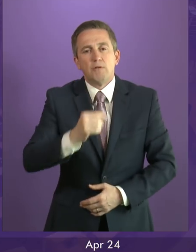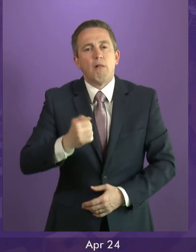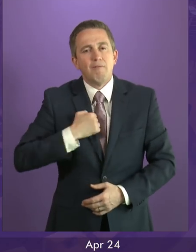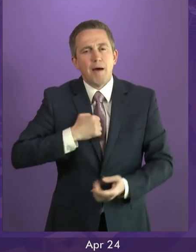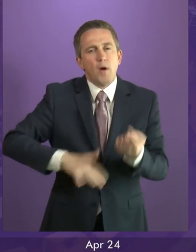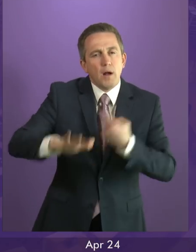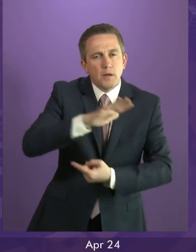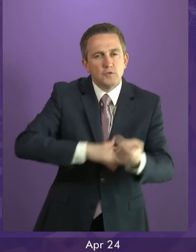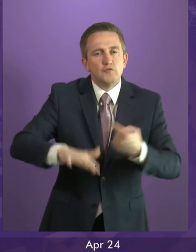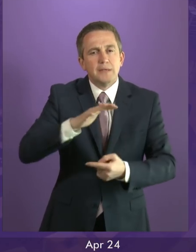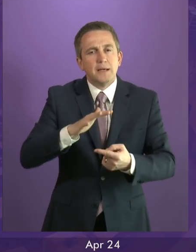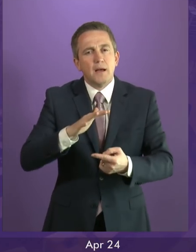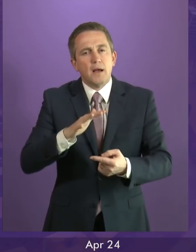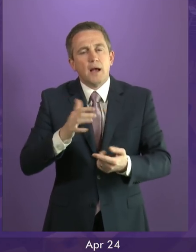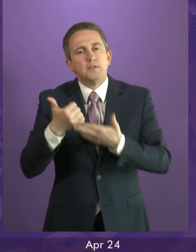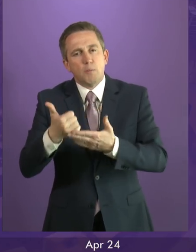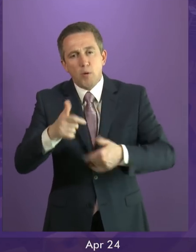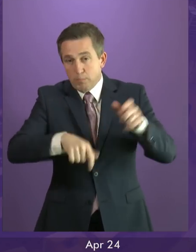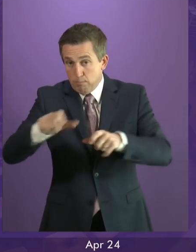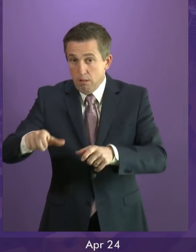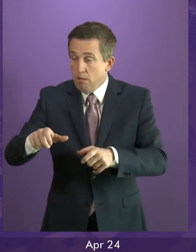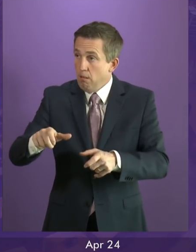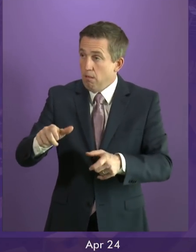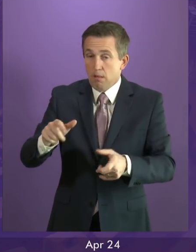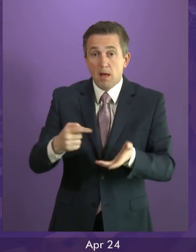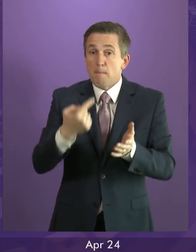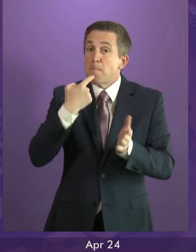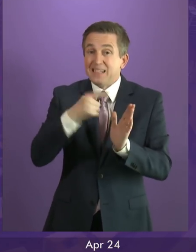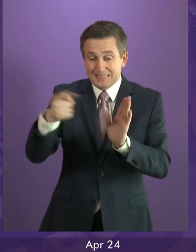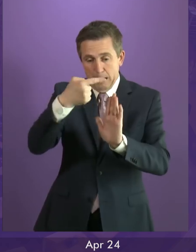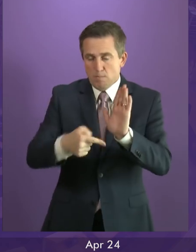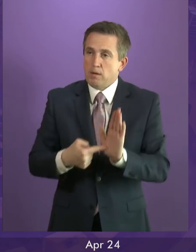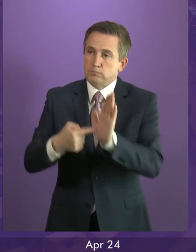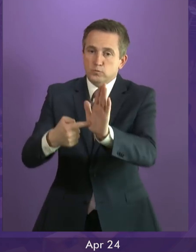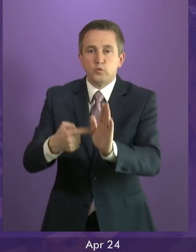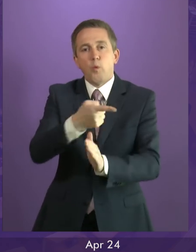of all those who live here. I commend this statement to Parliament. Thank